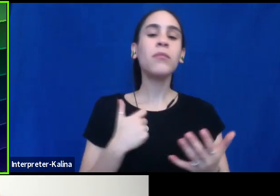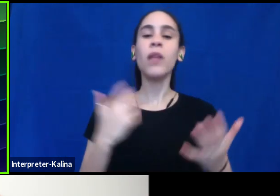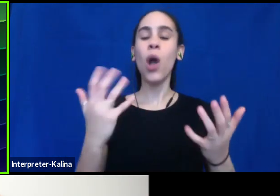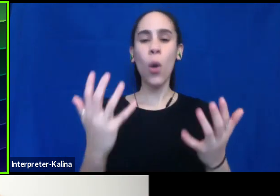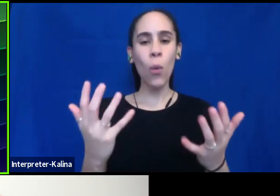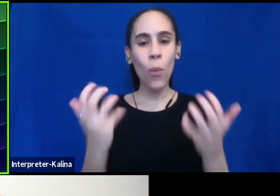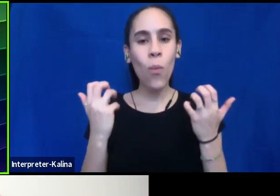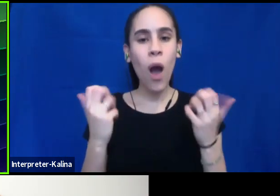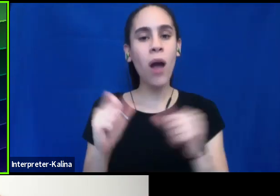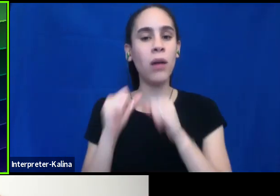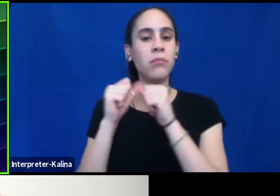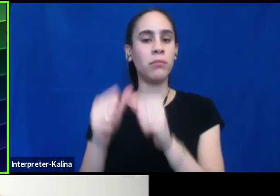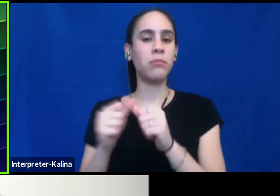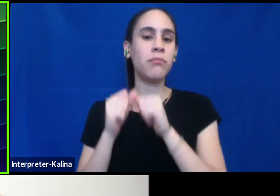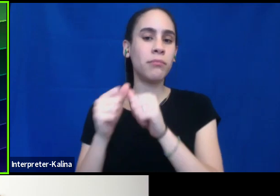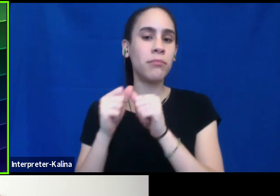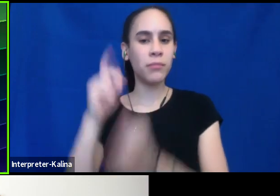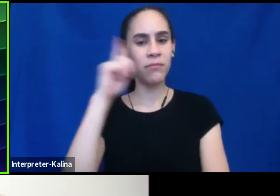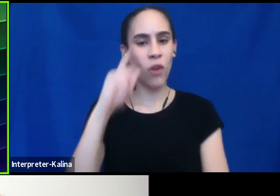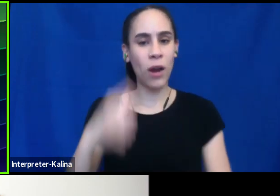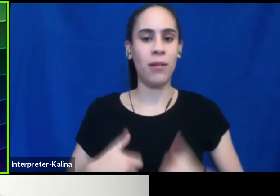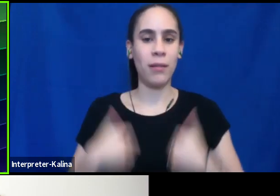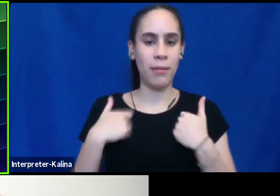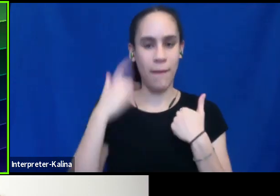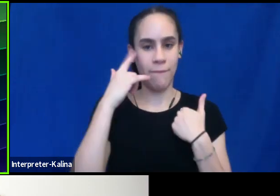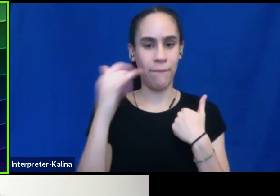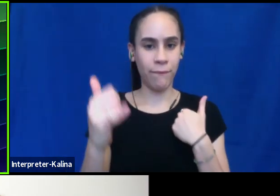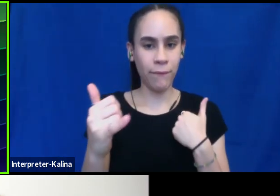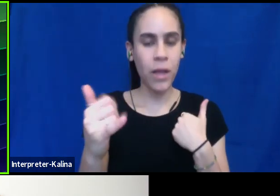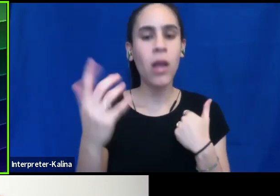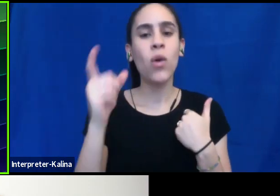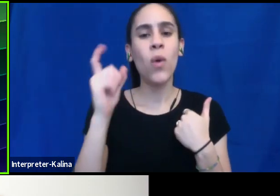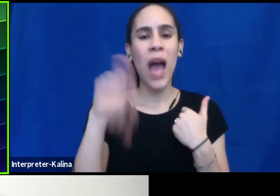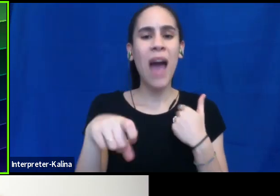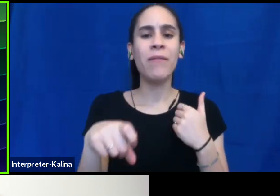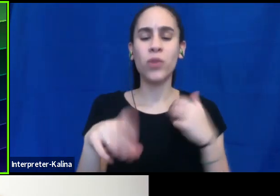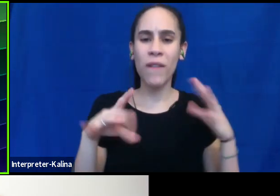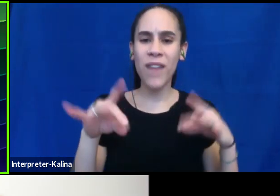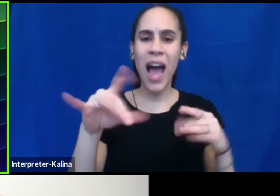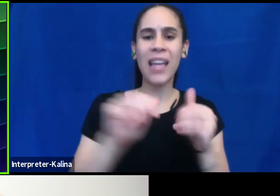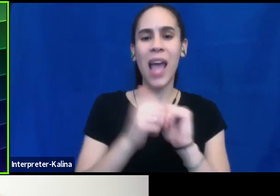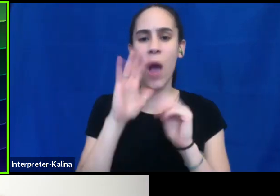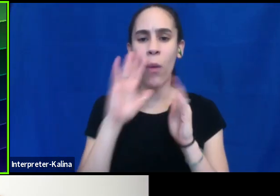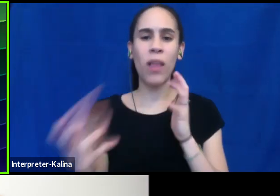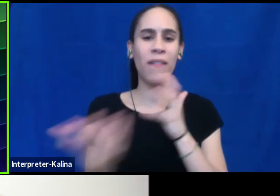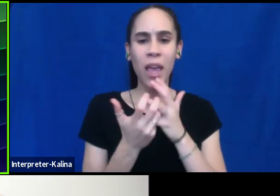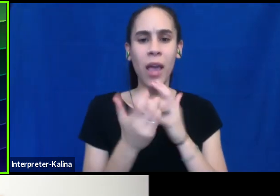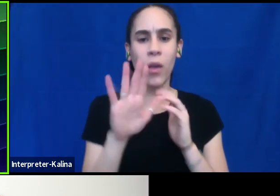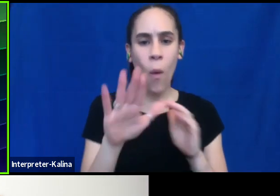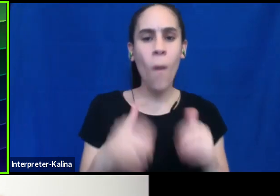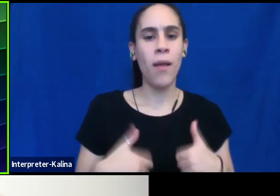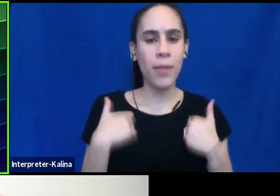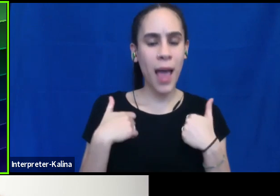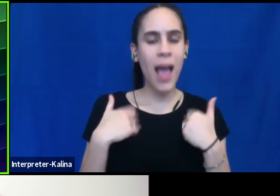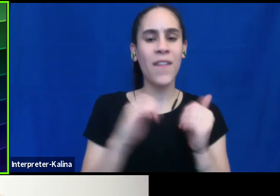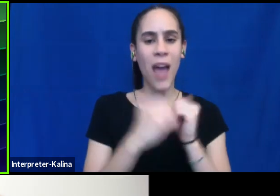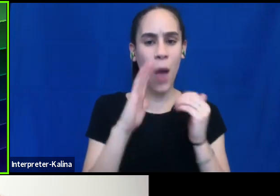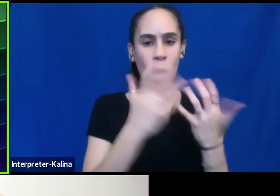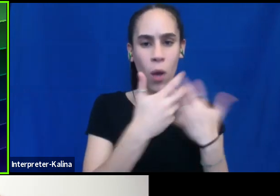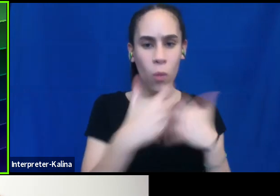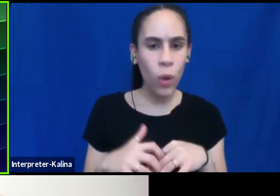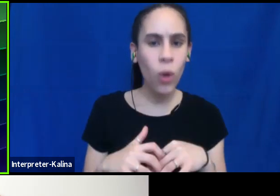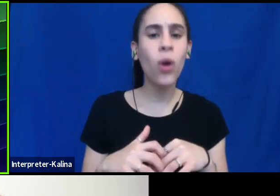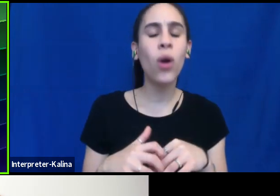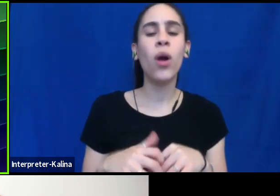lifelong thing. And so we need to find ways that it's going to fit into our lives and that's going to work. And we need to, um, find things that we,